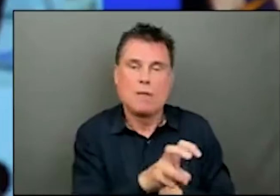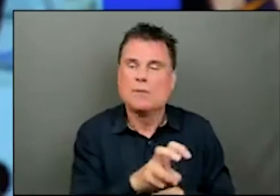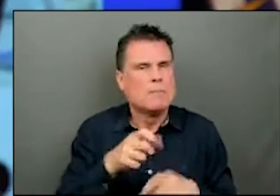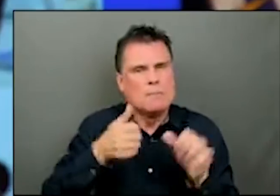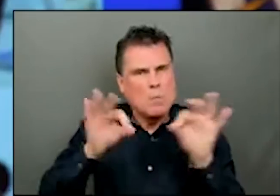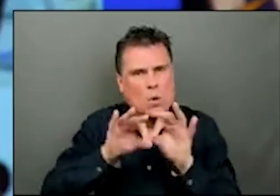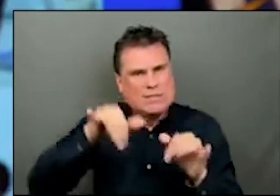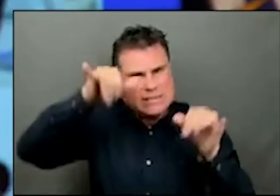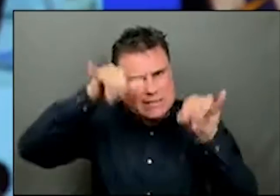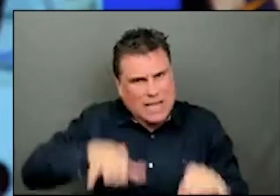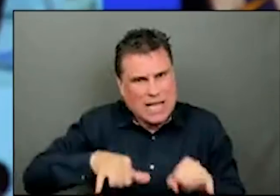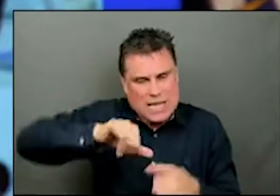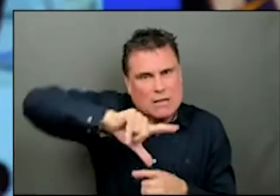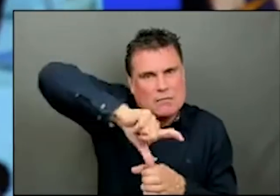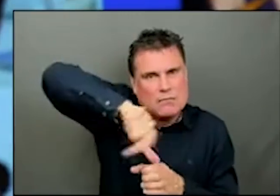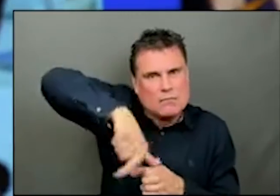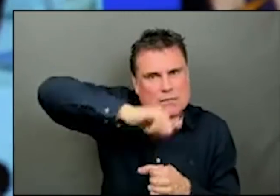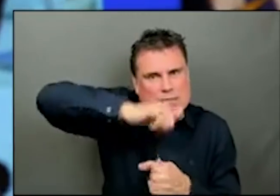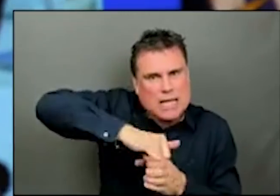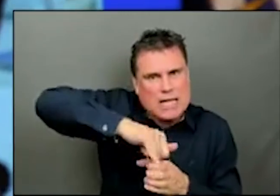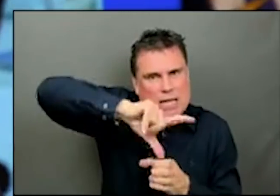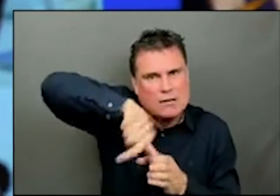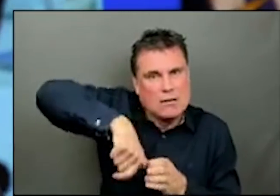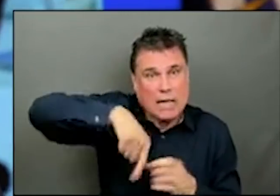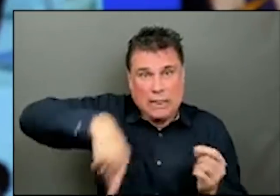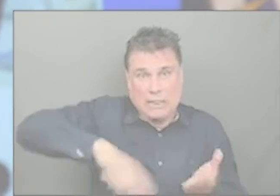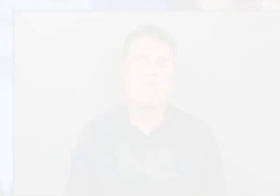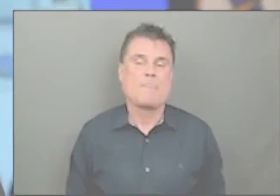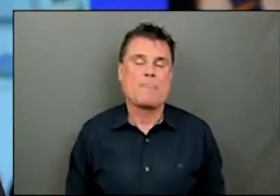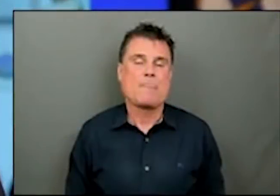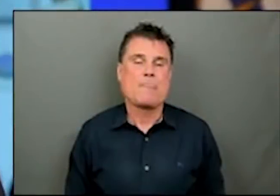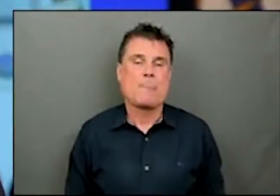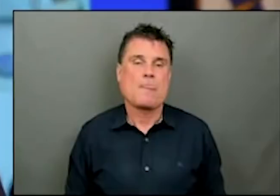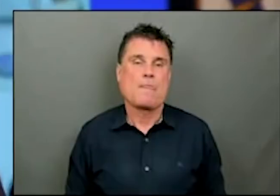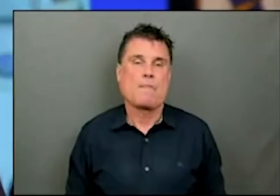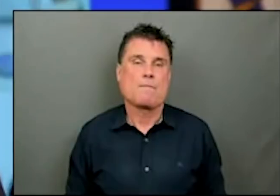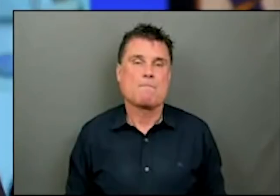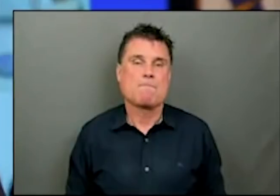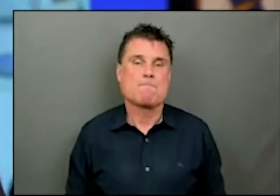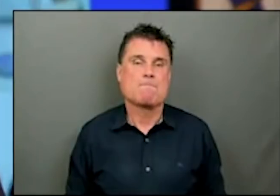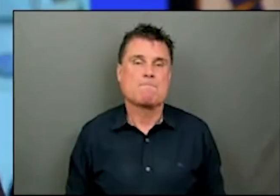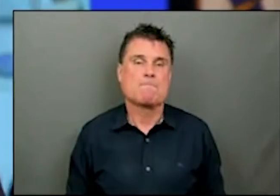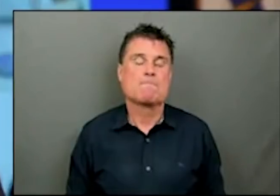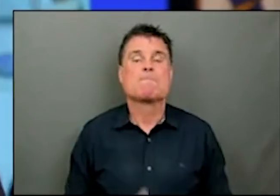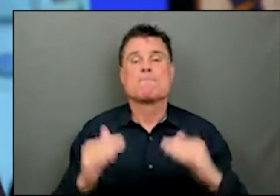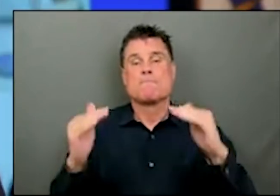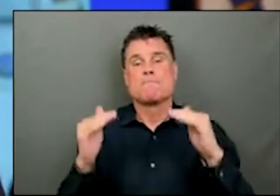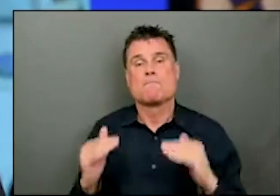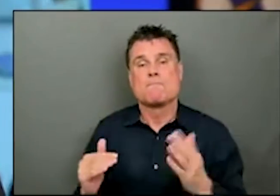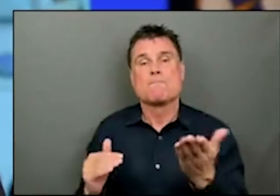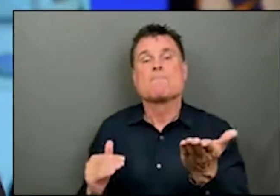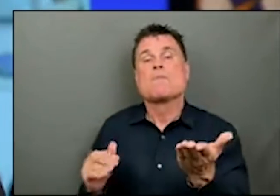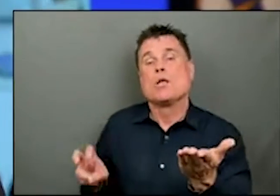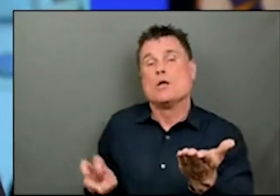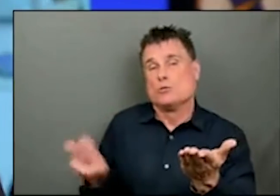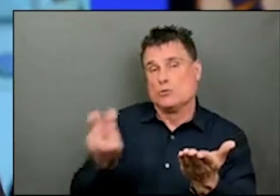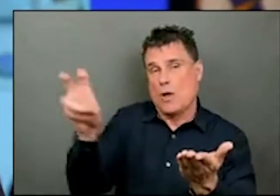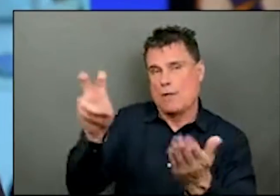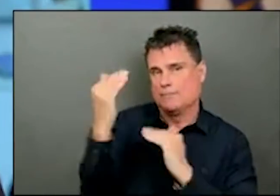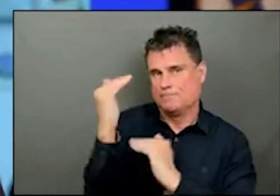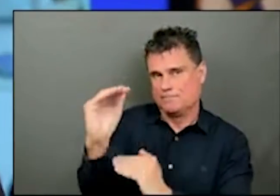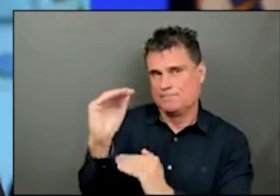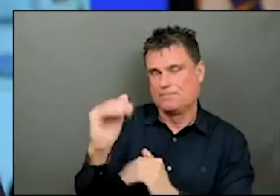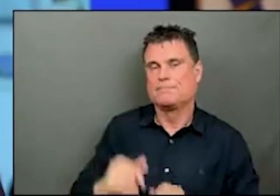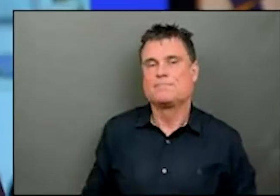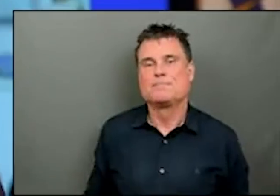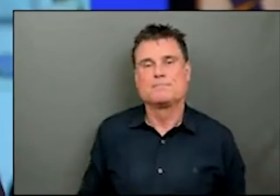and it needs to work for the next four weeks so that we can salvage the summer. Regarding the travel restrictions, I'm asking on this behalf of another reporter.